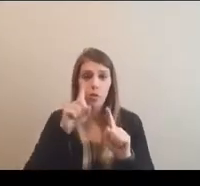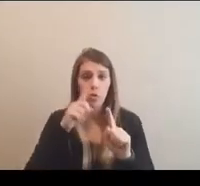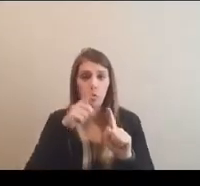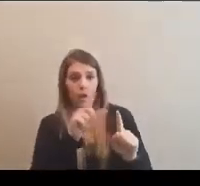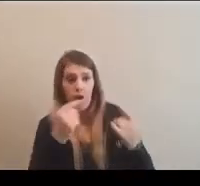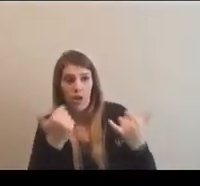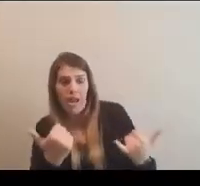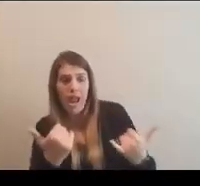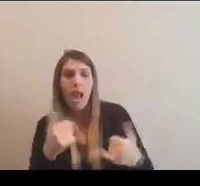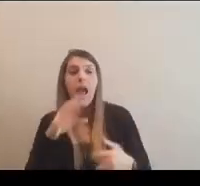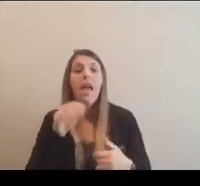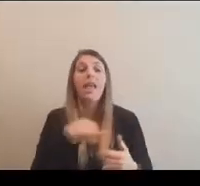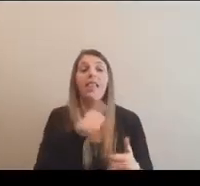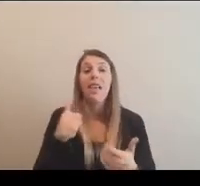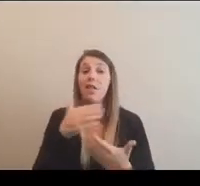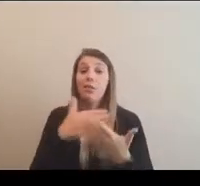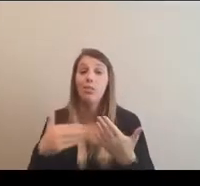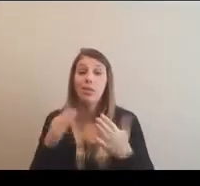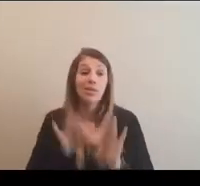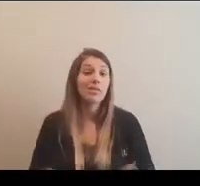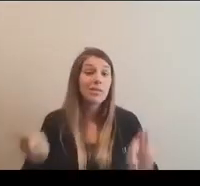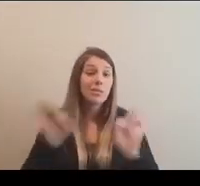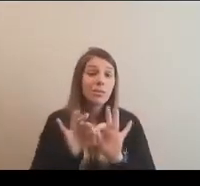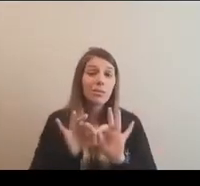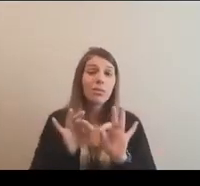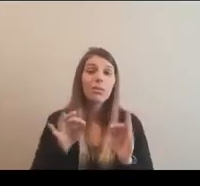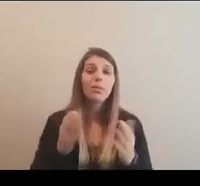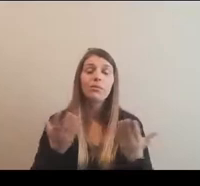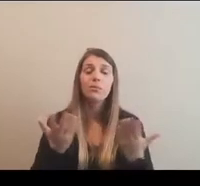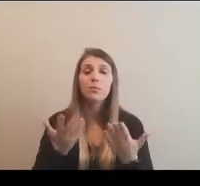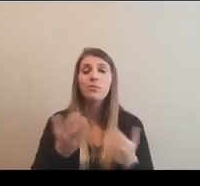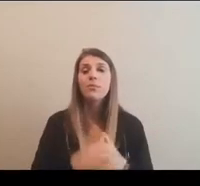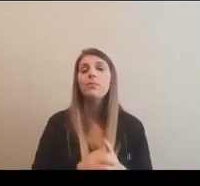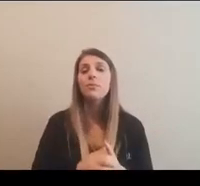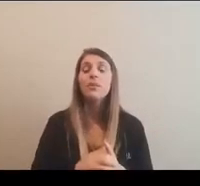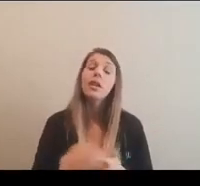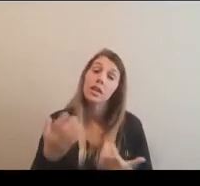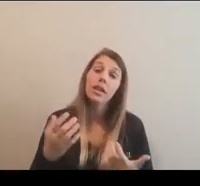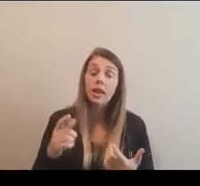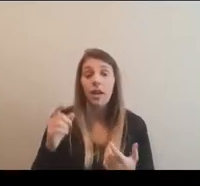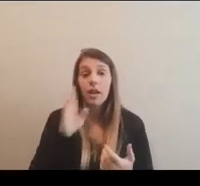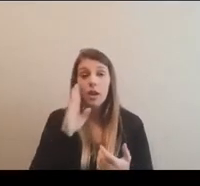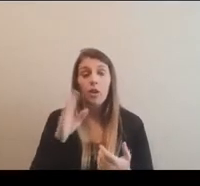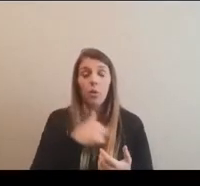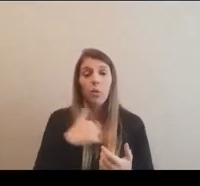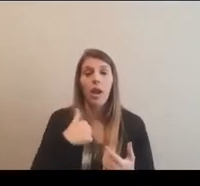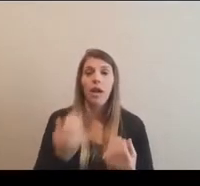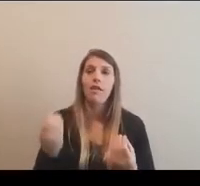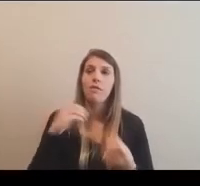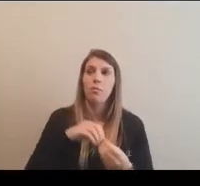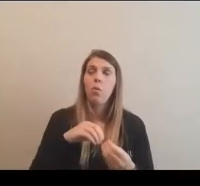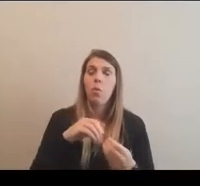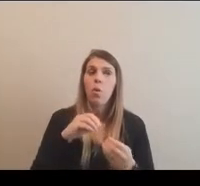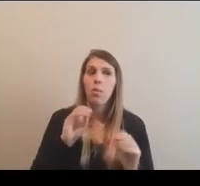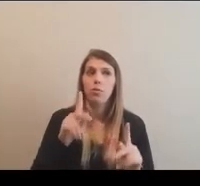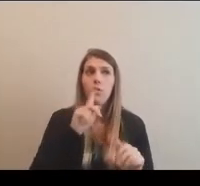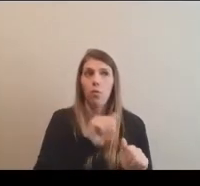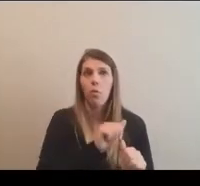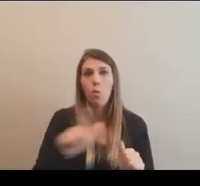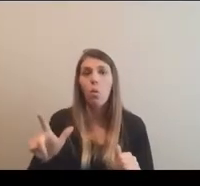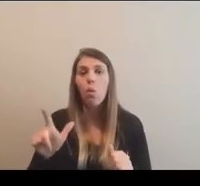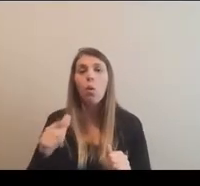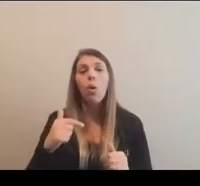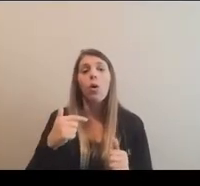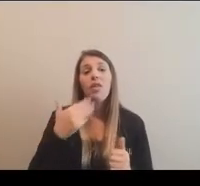The other element for us that's really important is that, and I, and I think in some ways it's going to free us up for all of them. And it's a good thing. We,